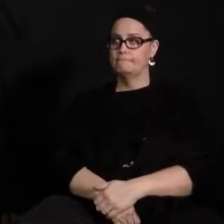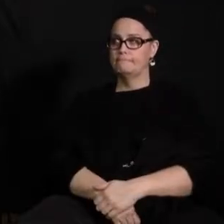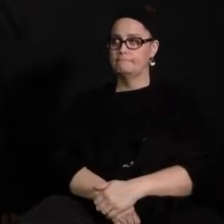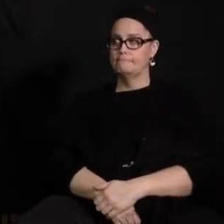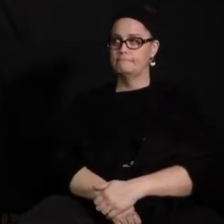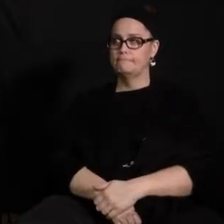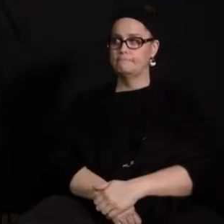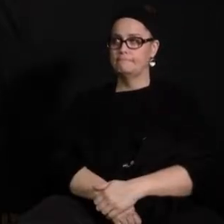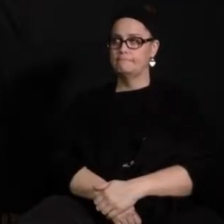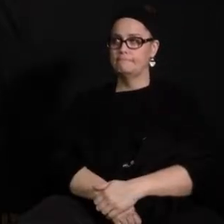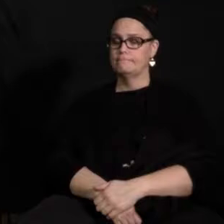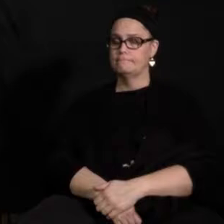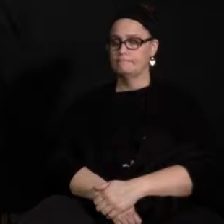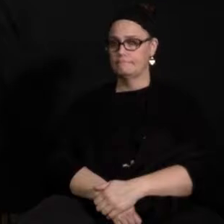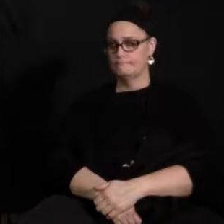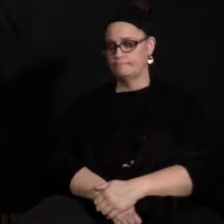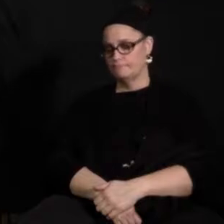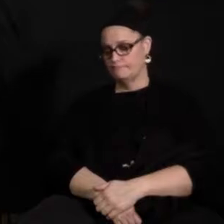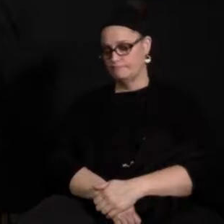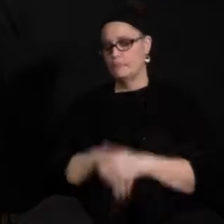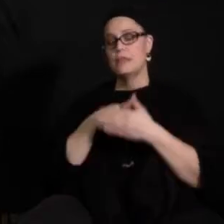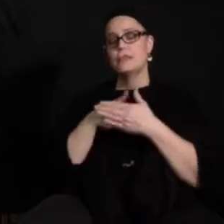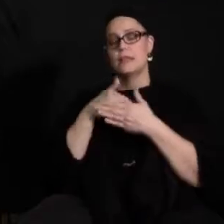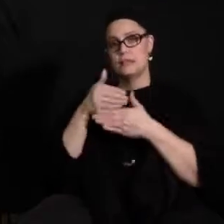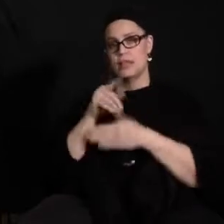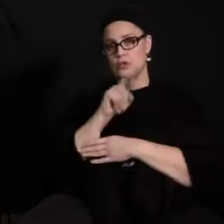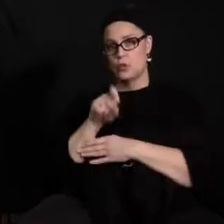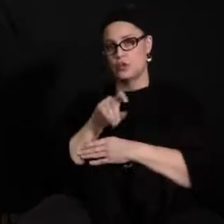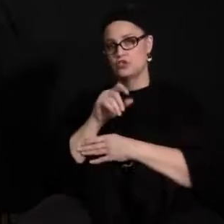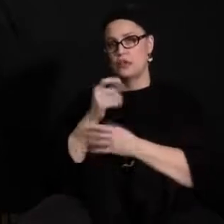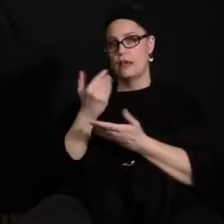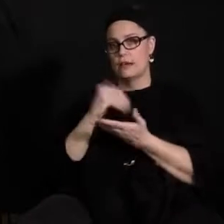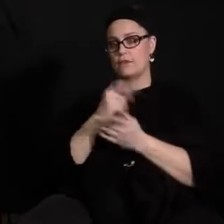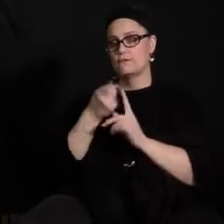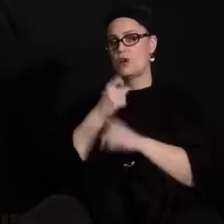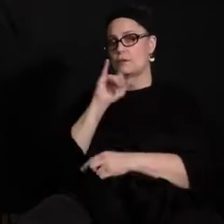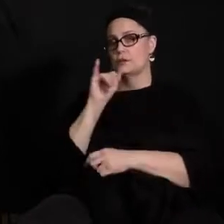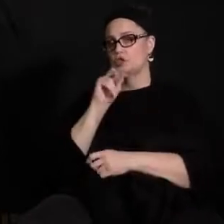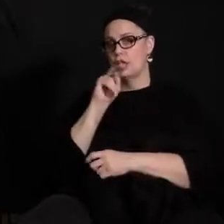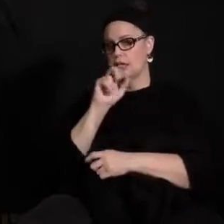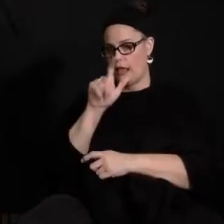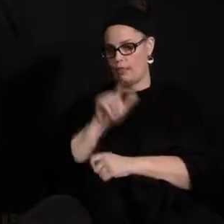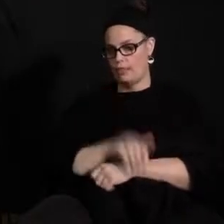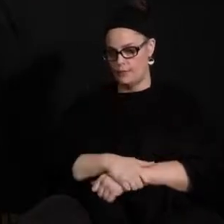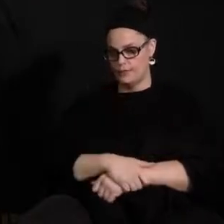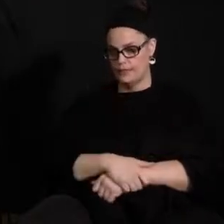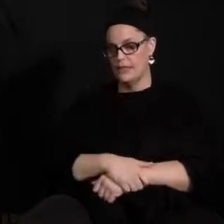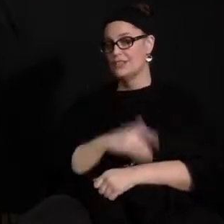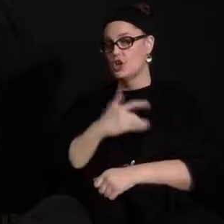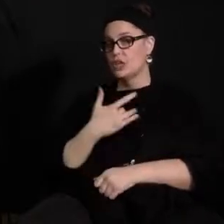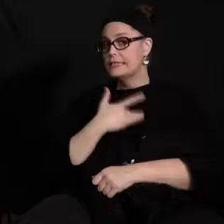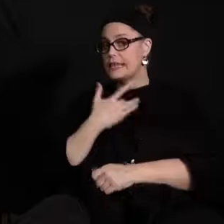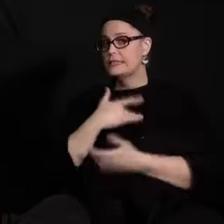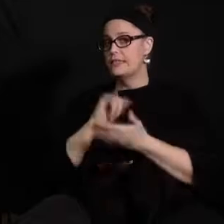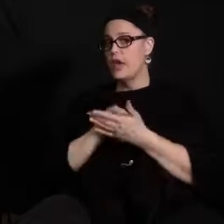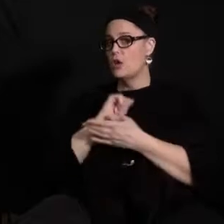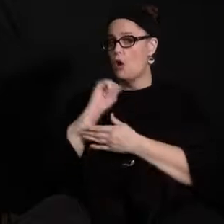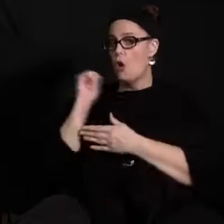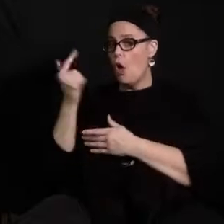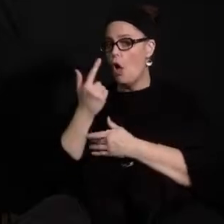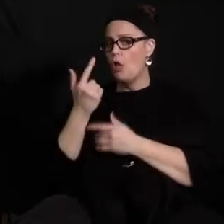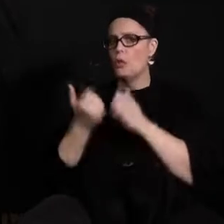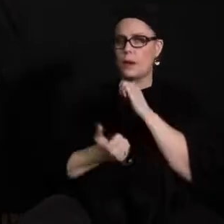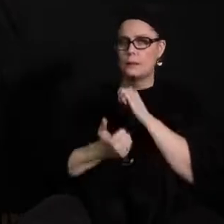next question uh from miss janelle bates once more is there a sense that all or most teachers will have been